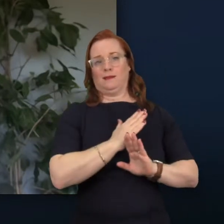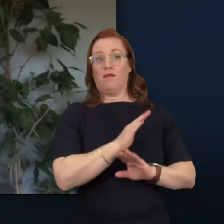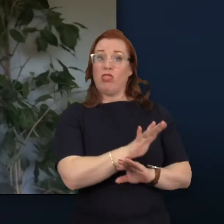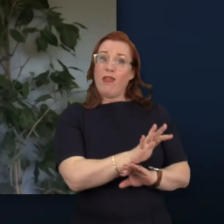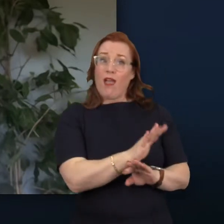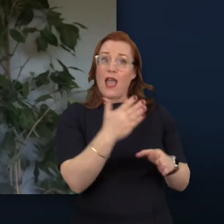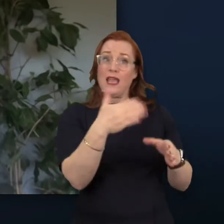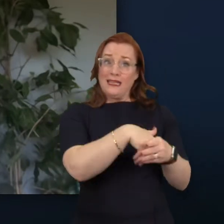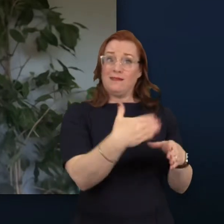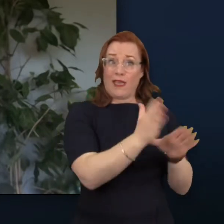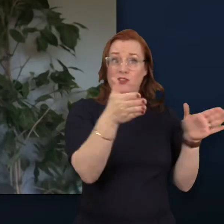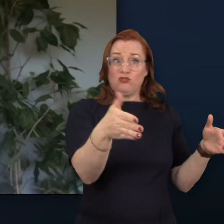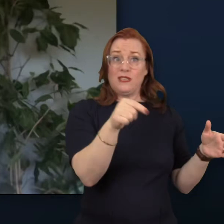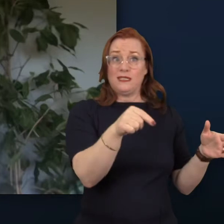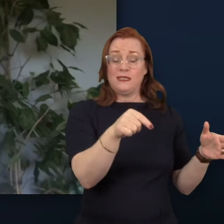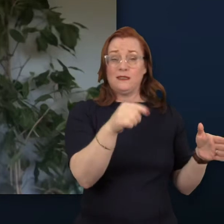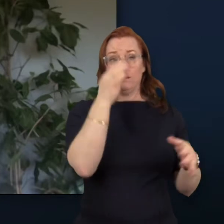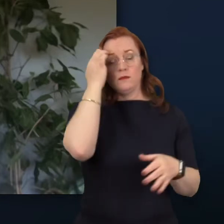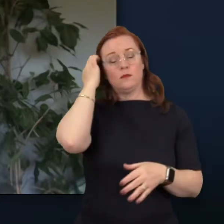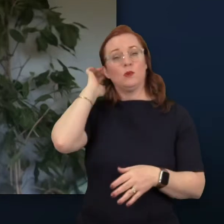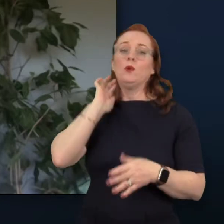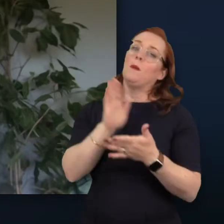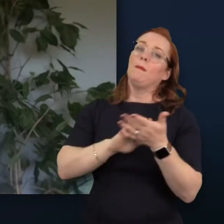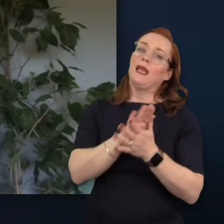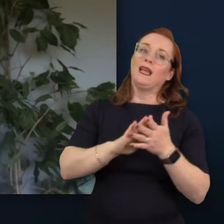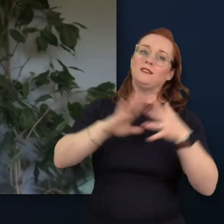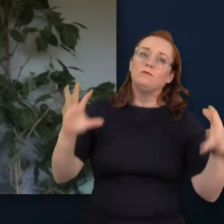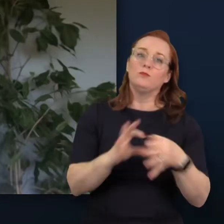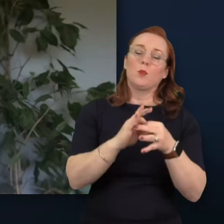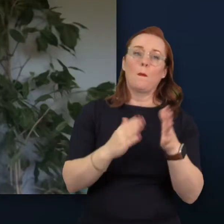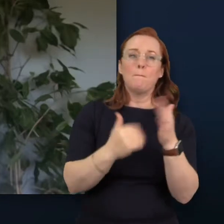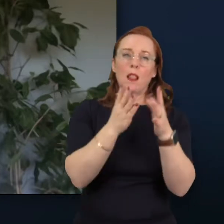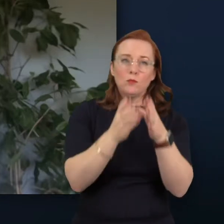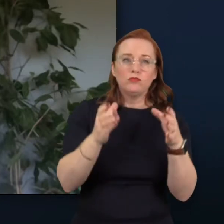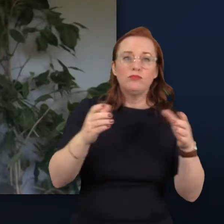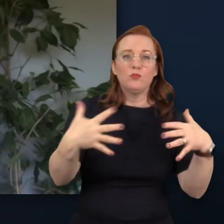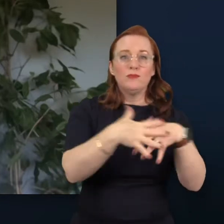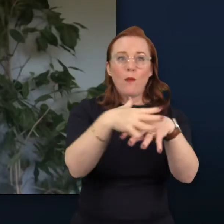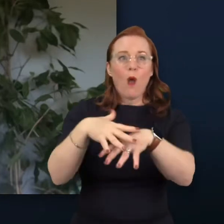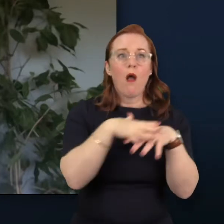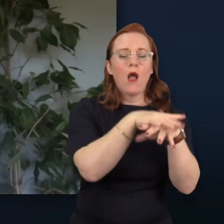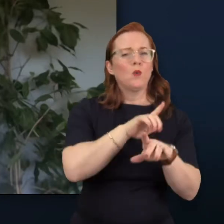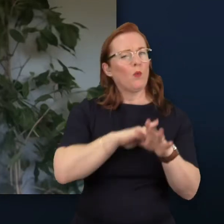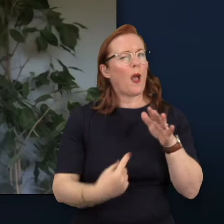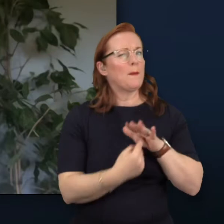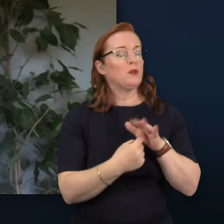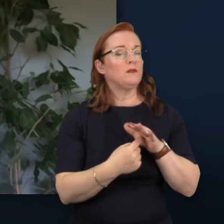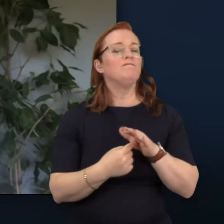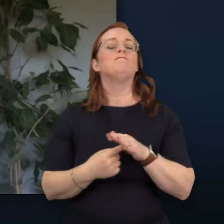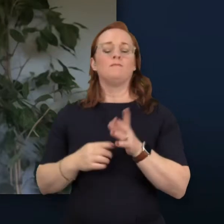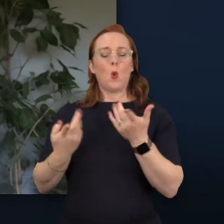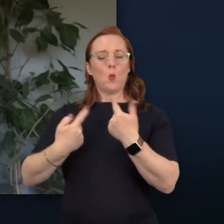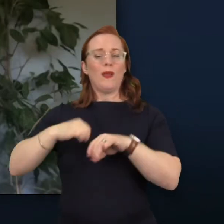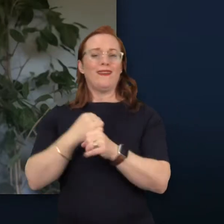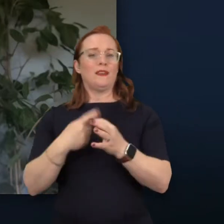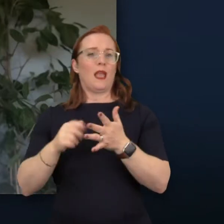So why is building a network so important? As a community interest company for the